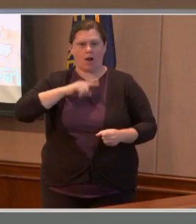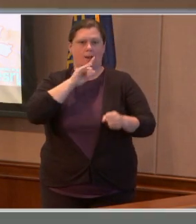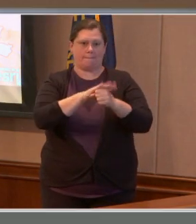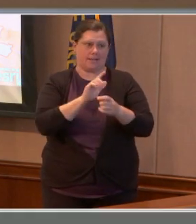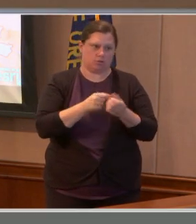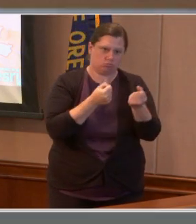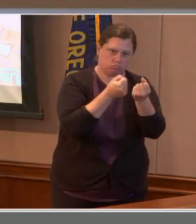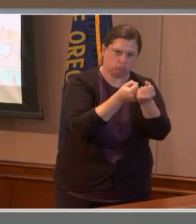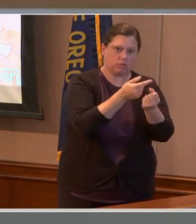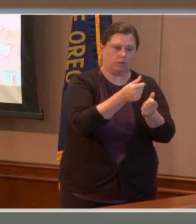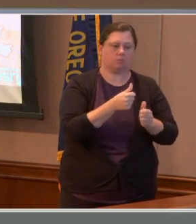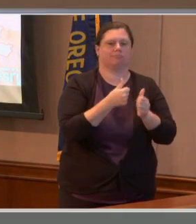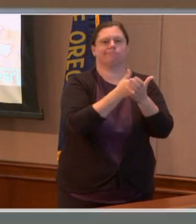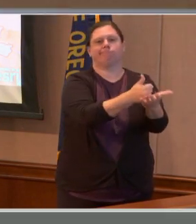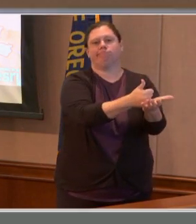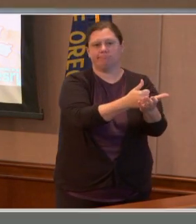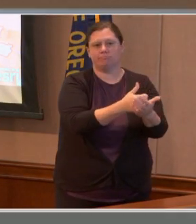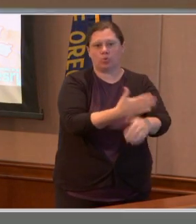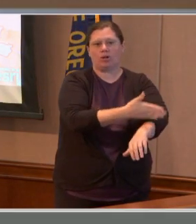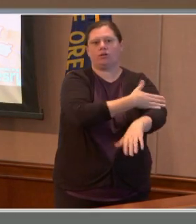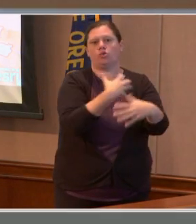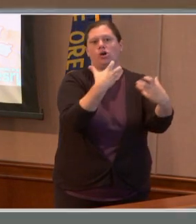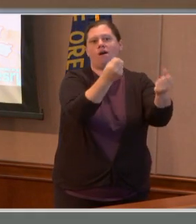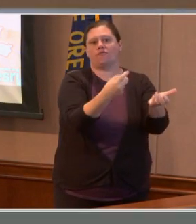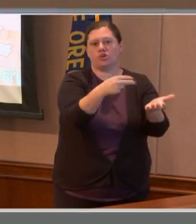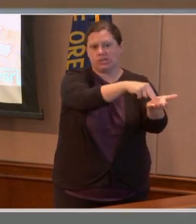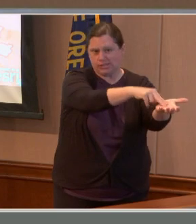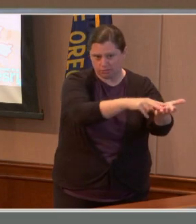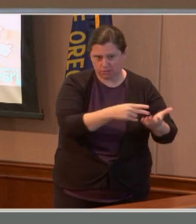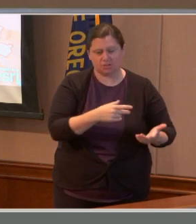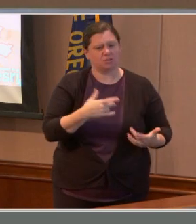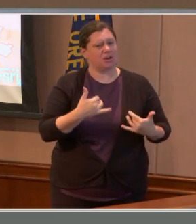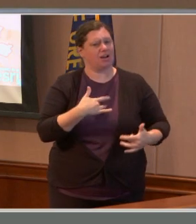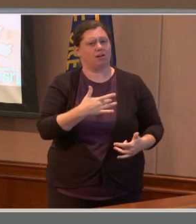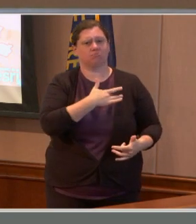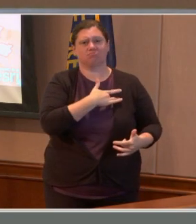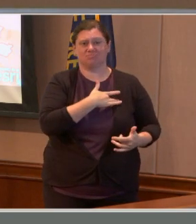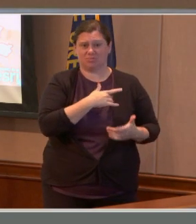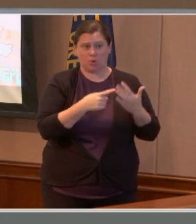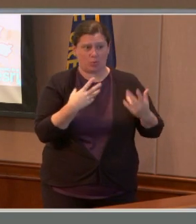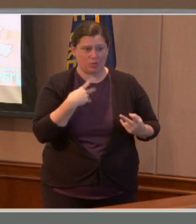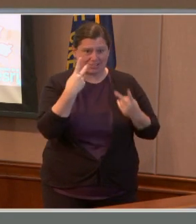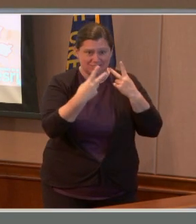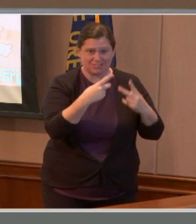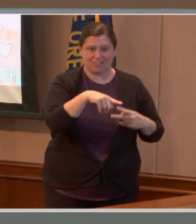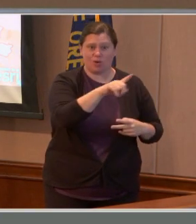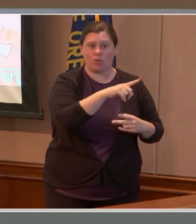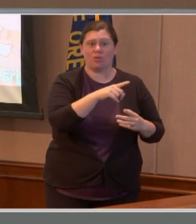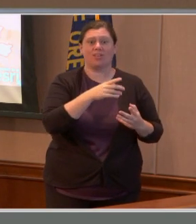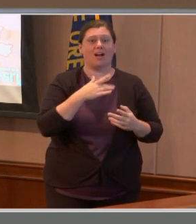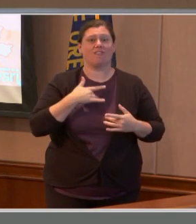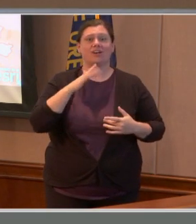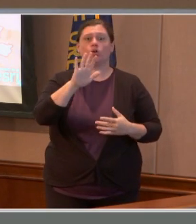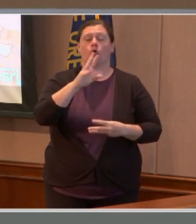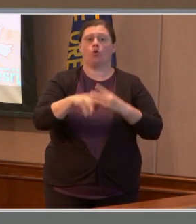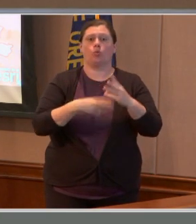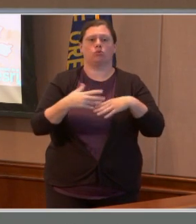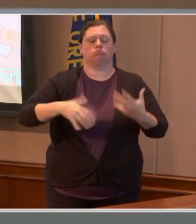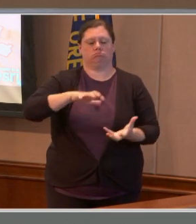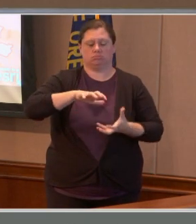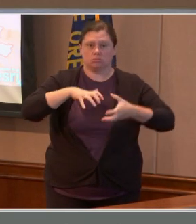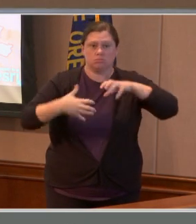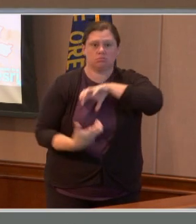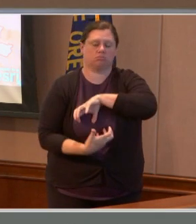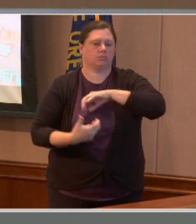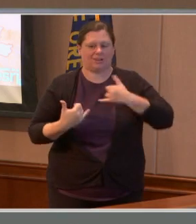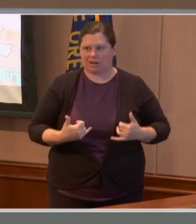heart goes out to each and every one of you. Your world has been turned upside down, and I want to reassure you that